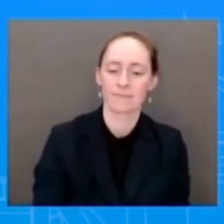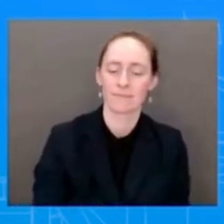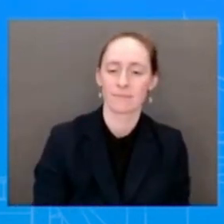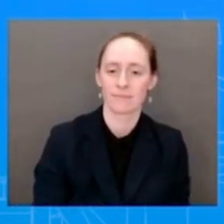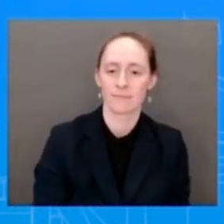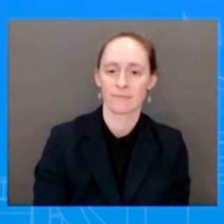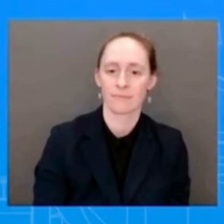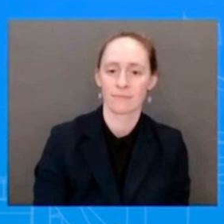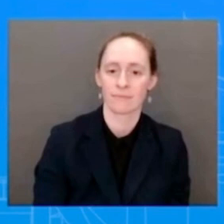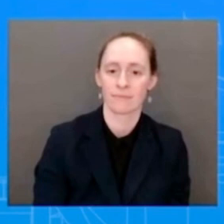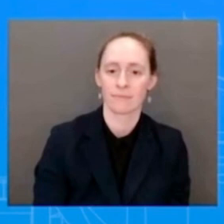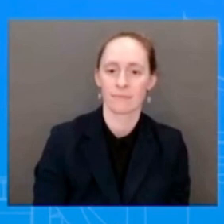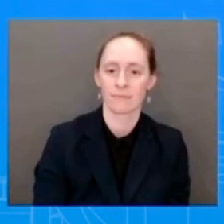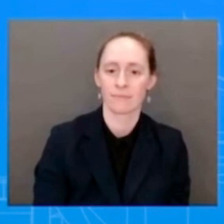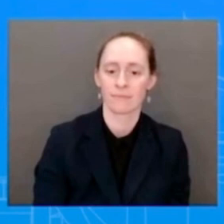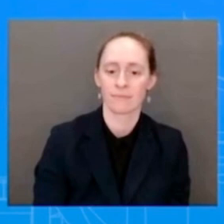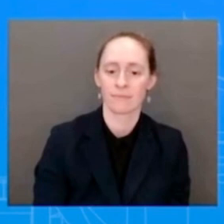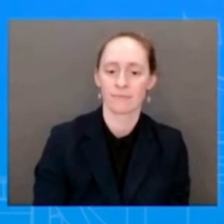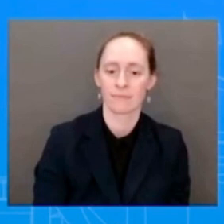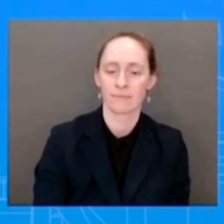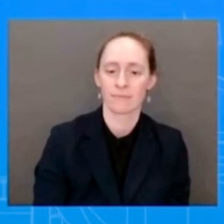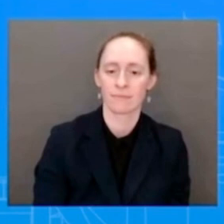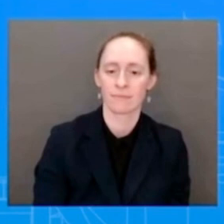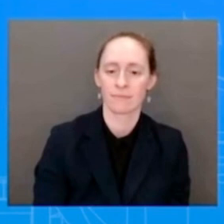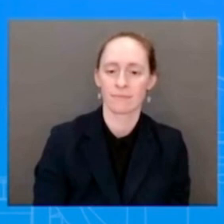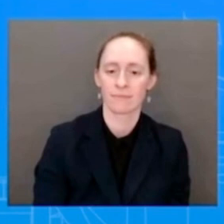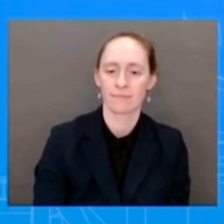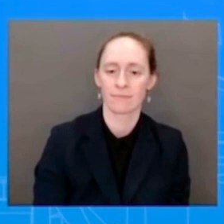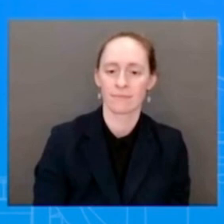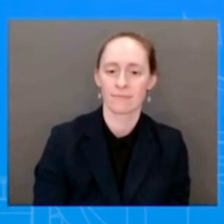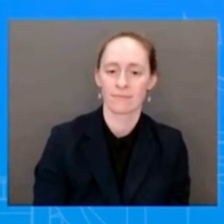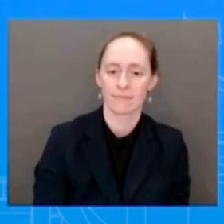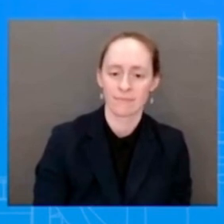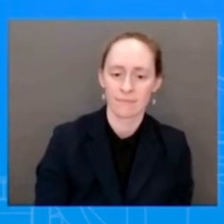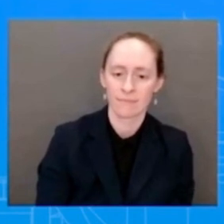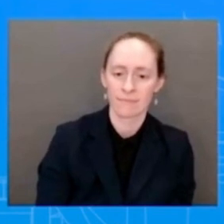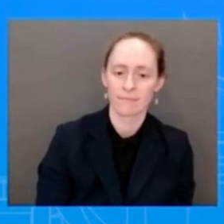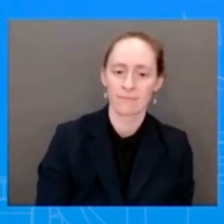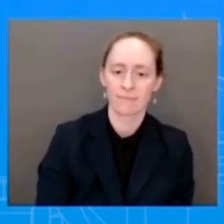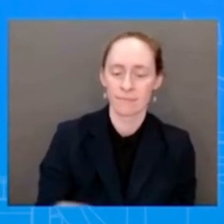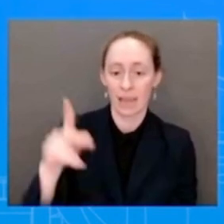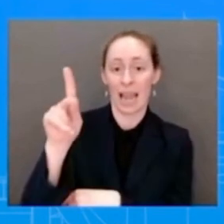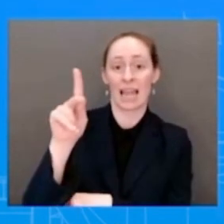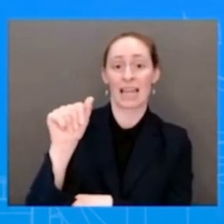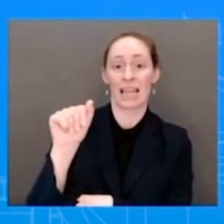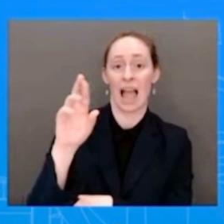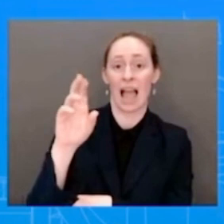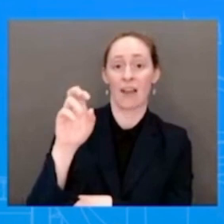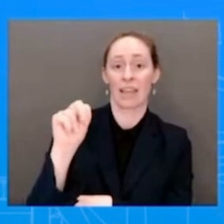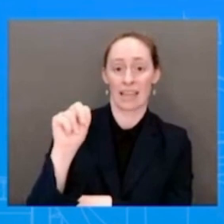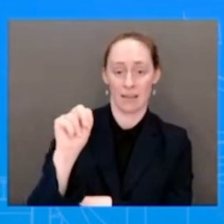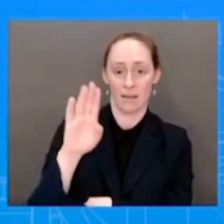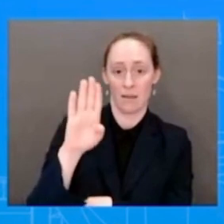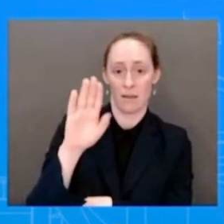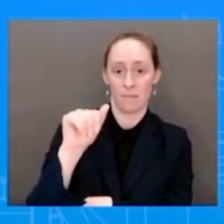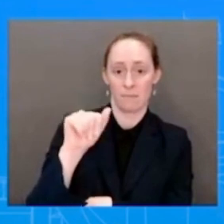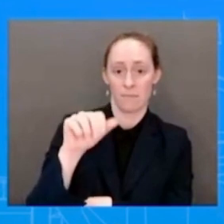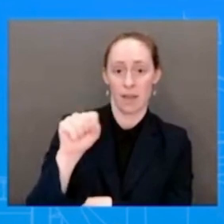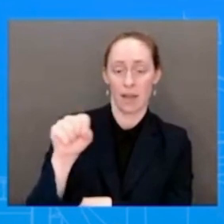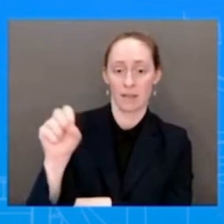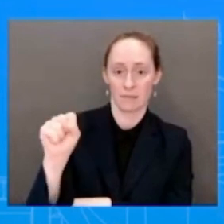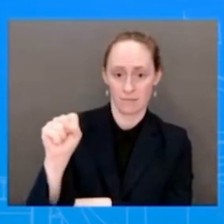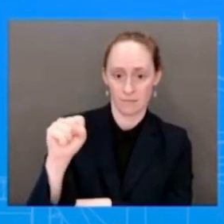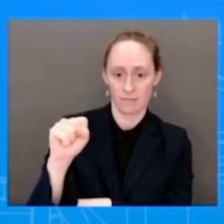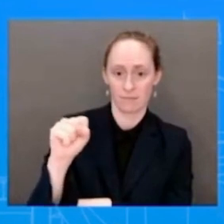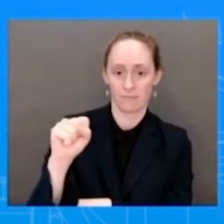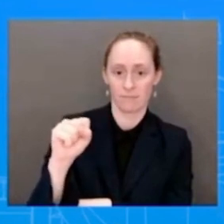Karen Bass and Val Demings were two of the lead House advocates for the George Floyd bill. They are both no longer